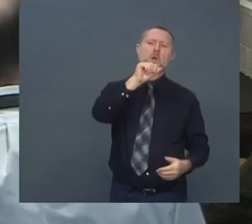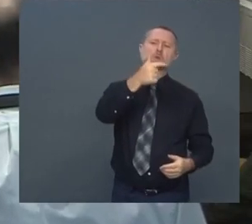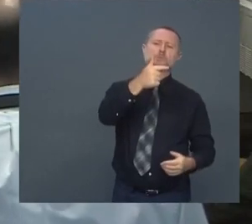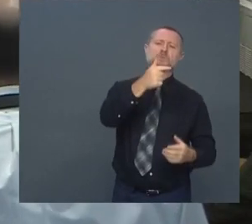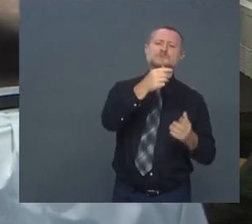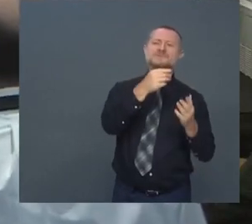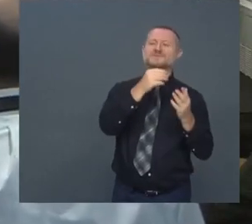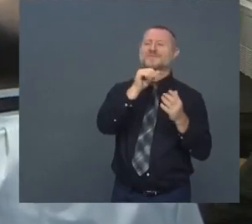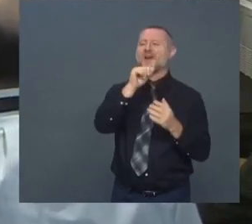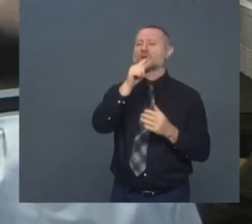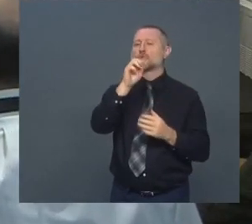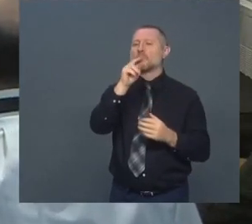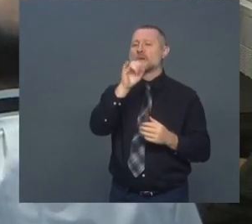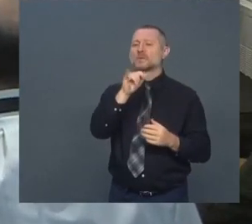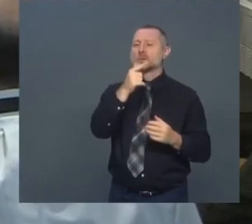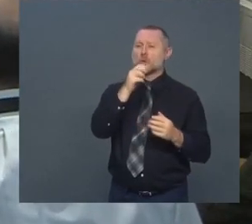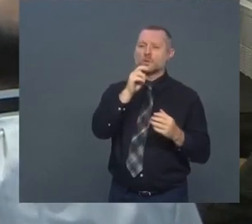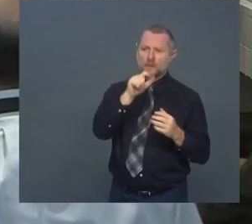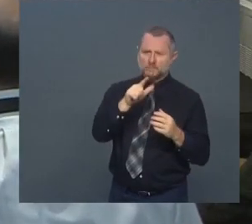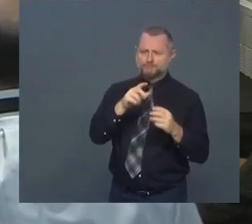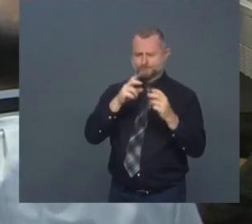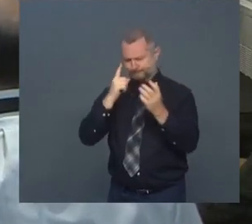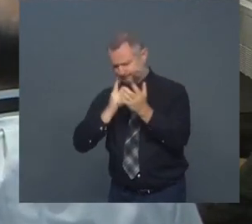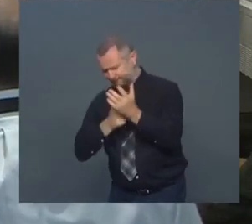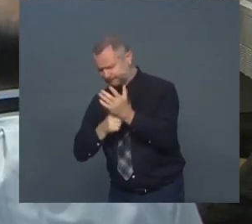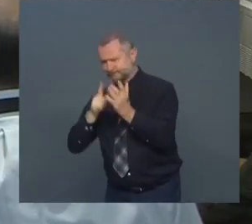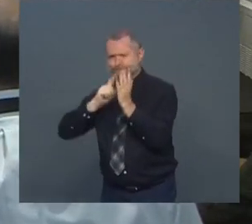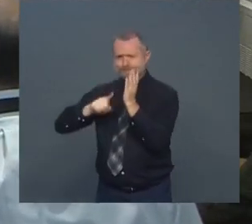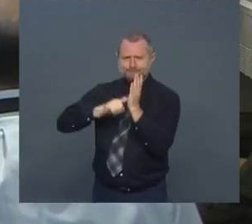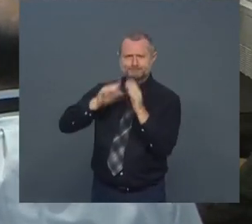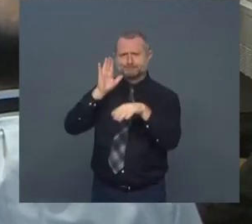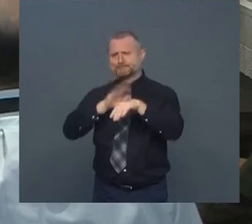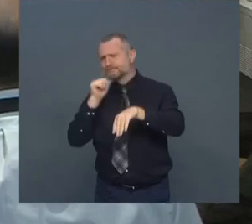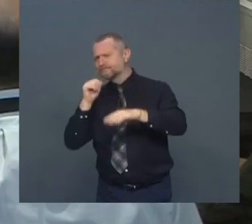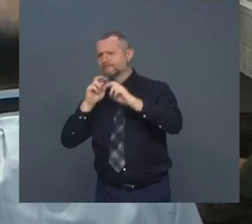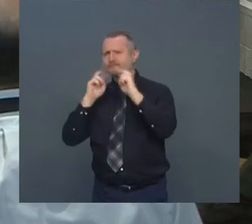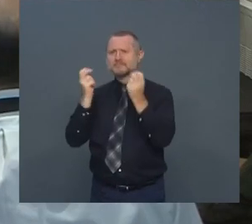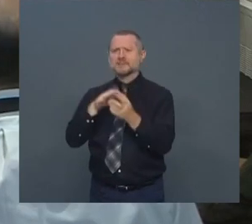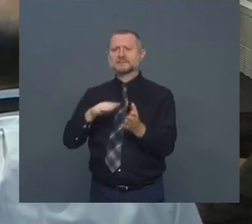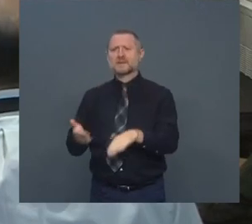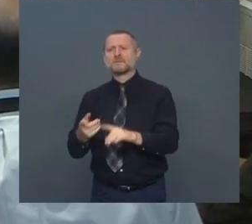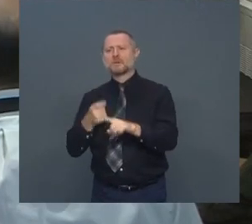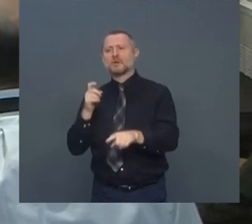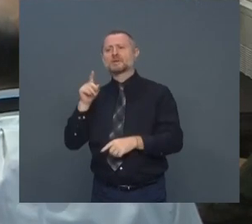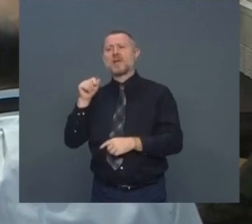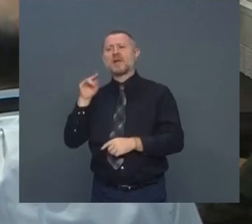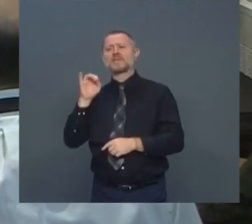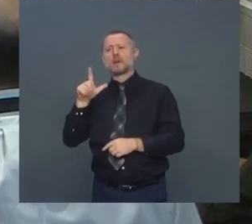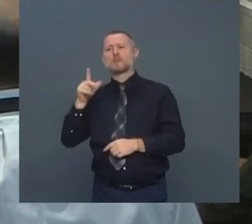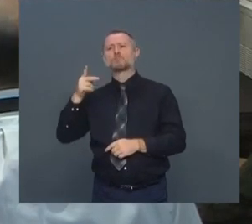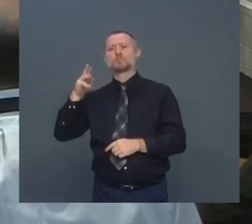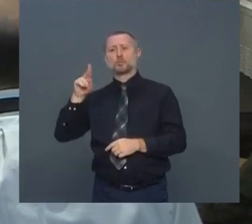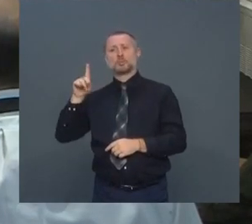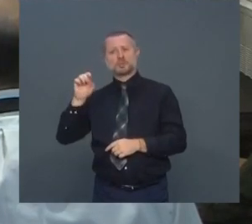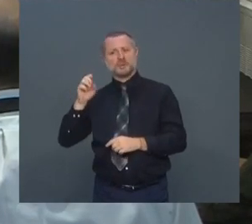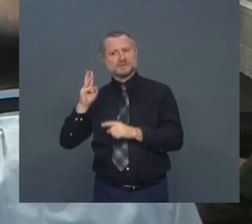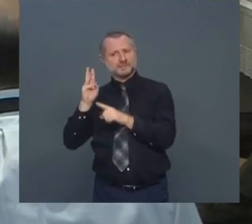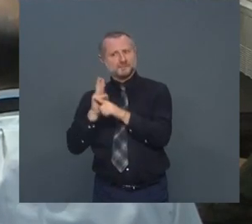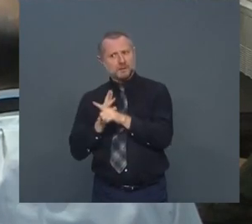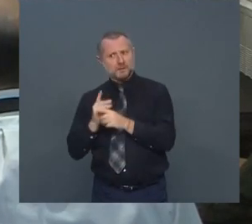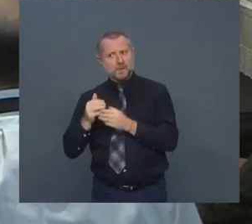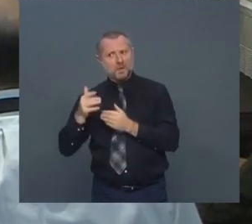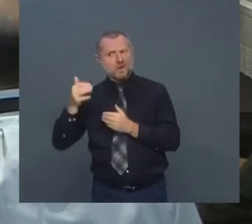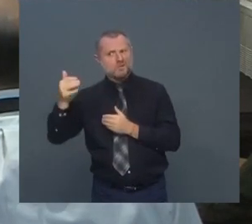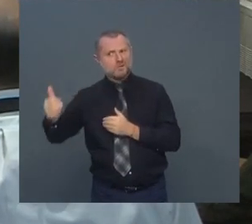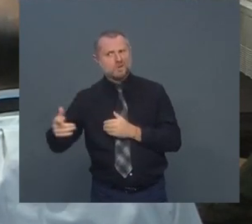to impanel an investigation and looked into the death of Daniel Prude. This happened six months after he was killed in Rochester. I'm curious sort of